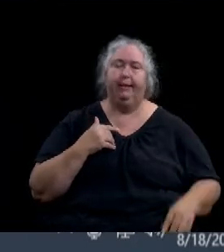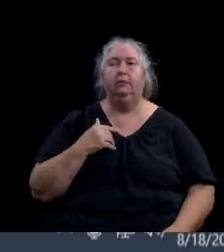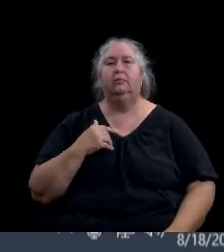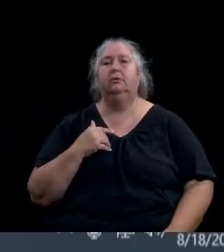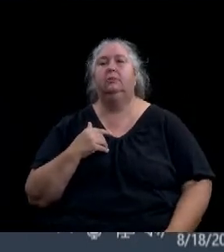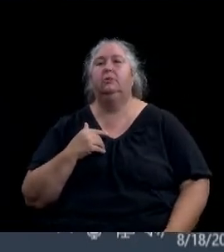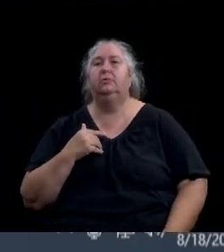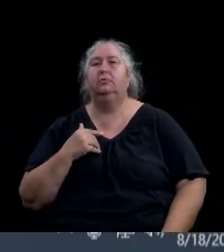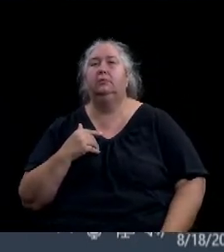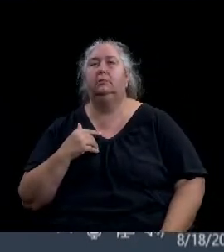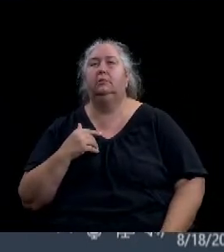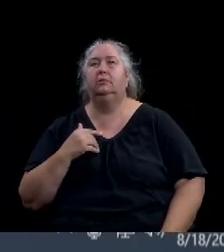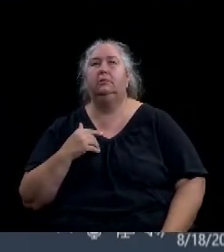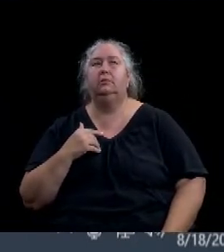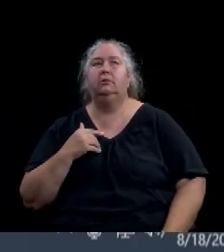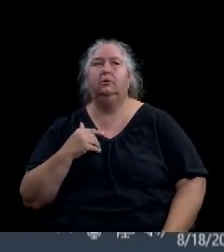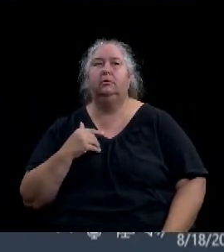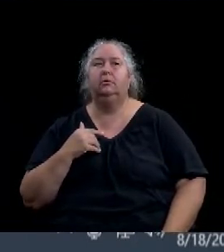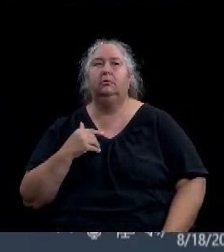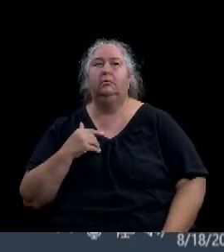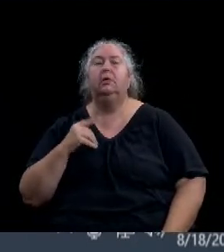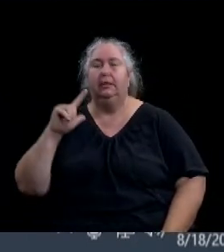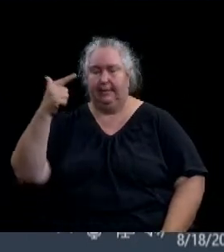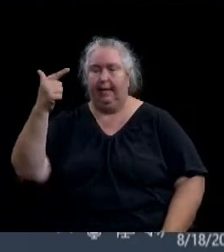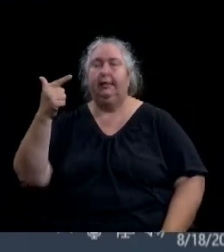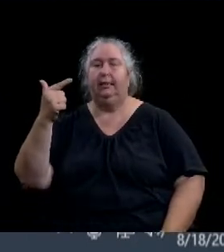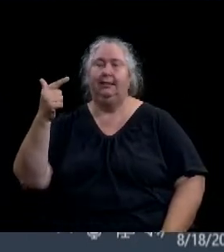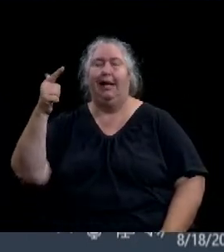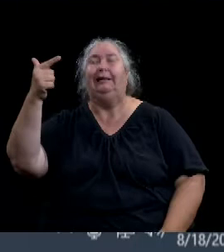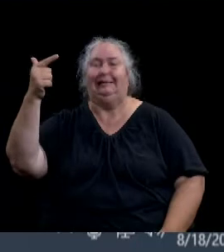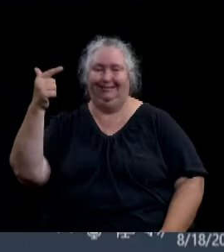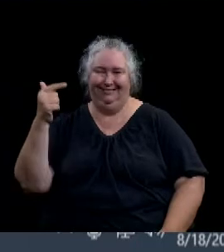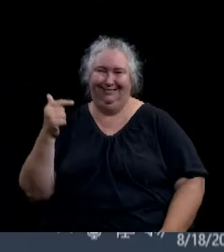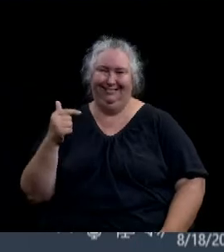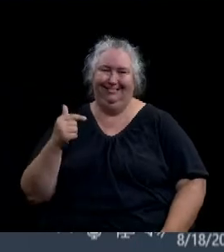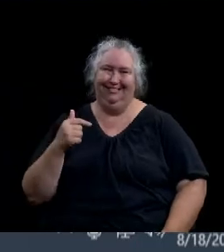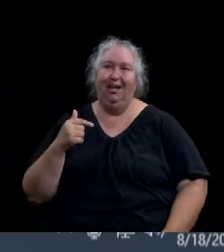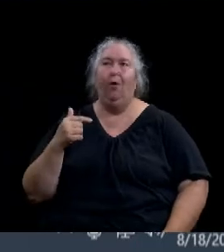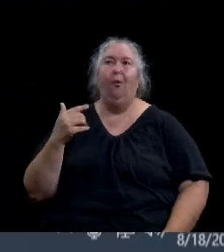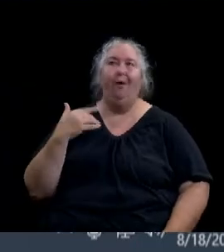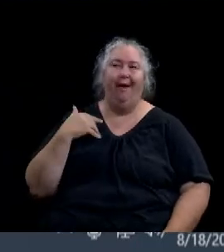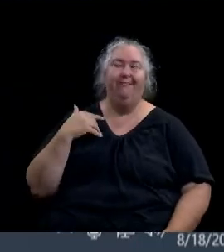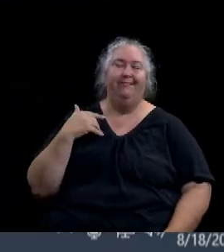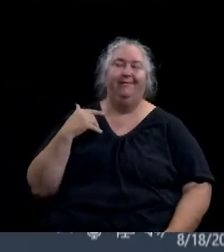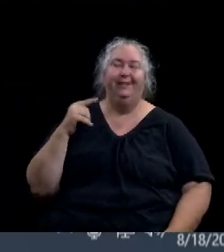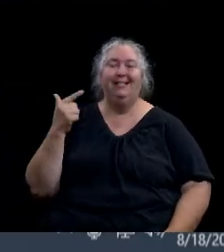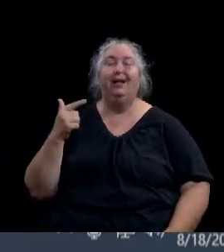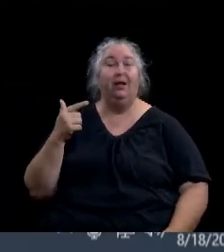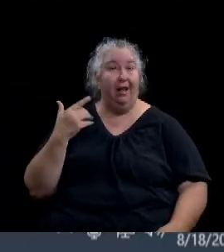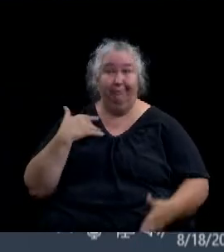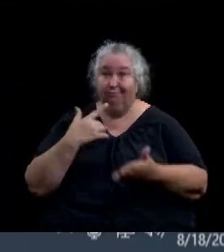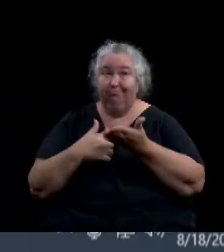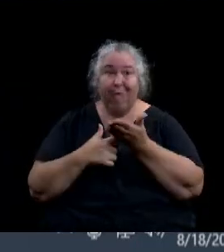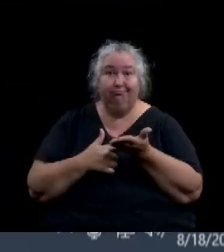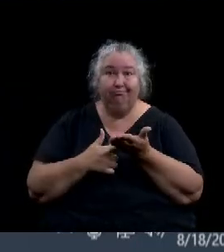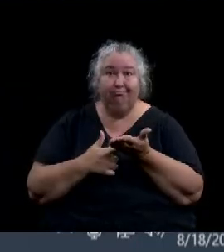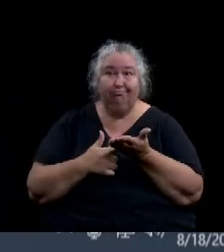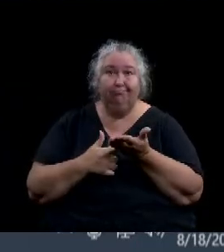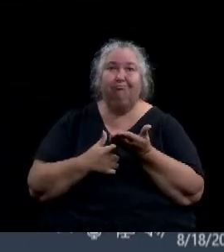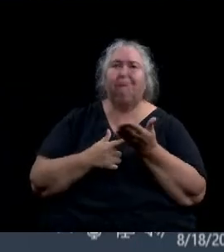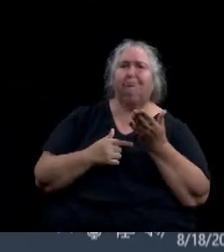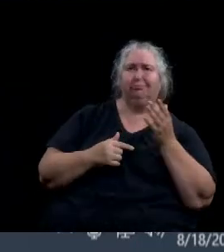Second. Second. All right. We have a second. Any discussion? I just want to, sorry, just want to congratulate